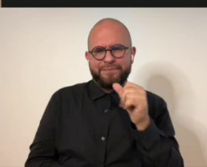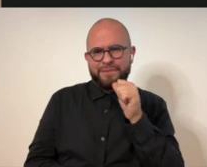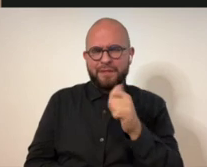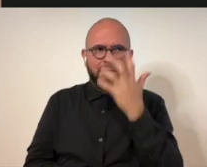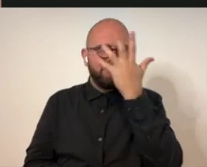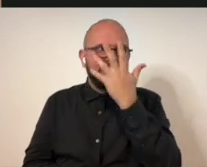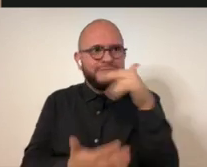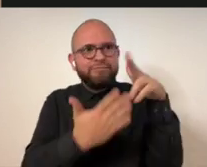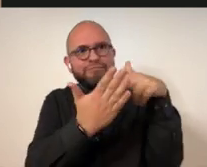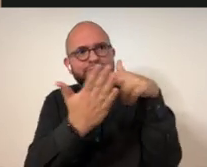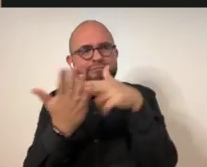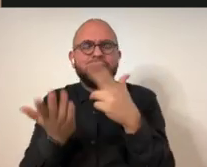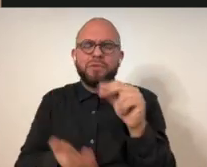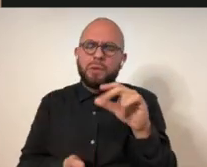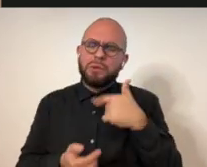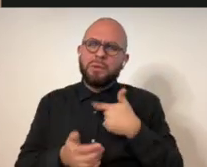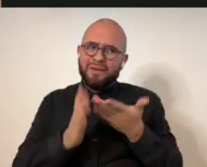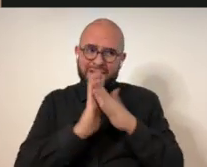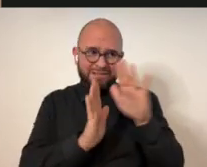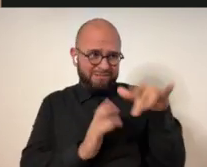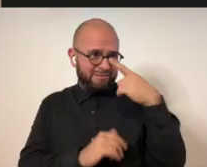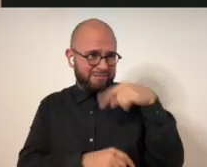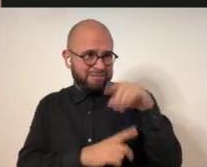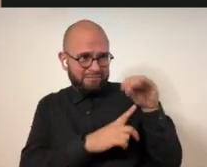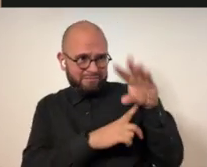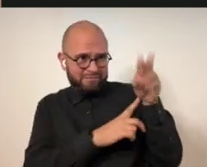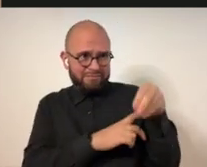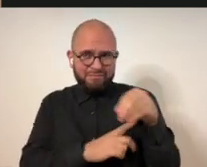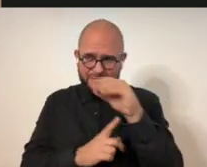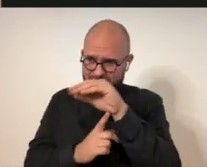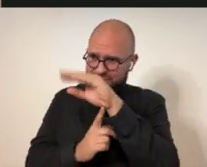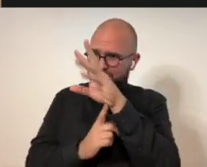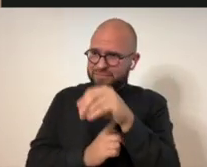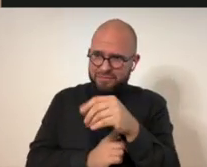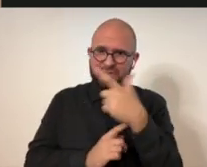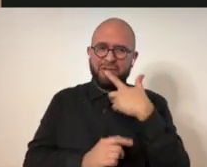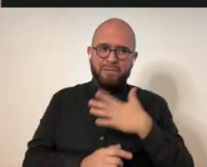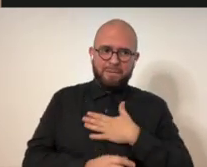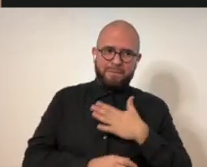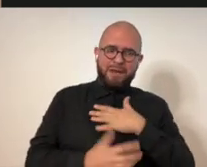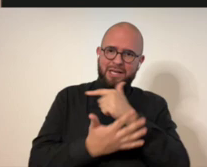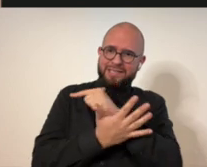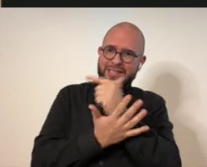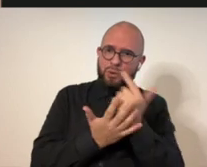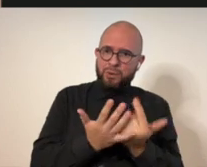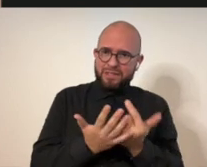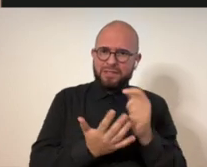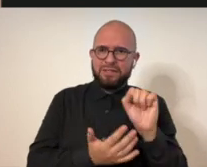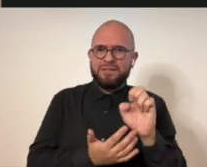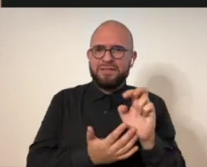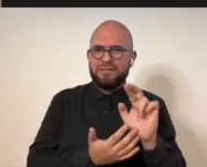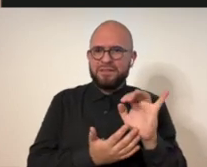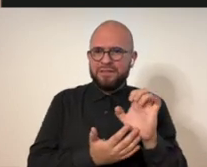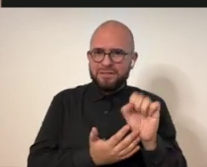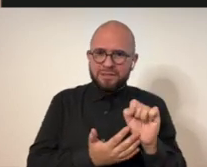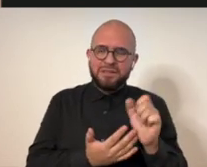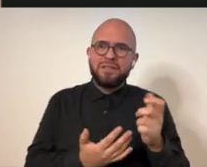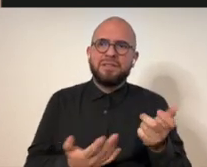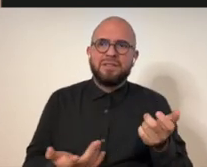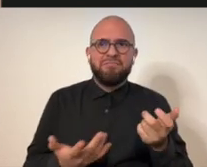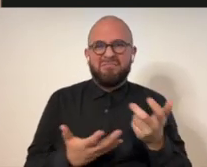but I was talking to people that I would about it. And, you know, if they would, you know, let me take some pictures of them for my,